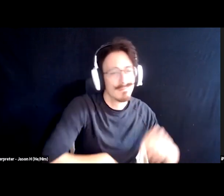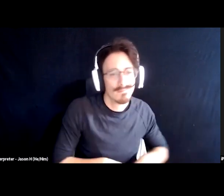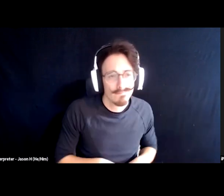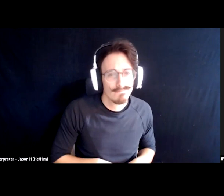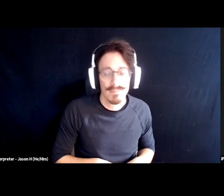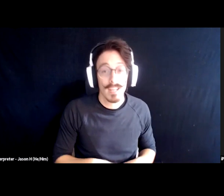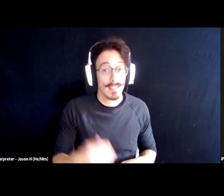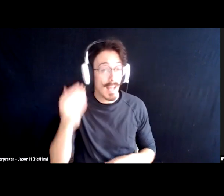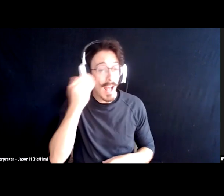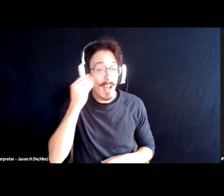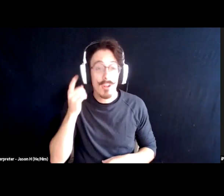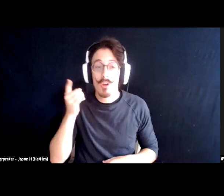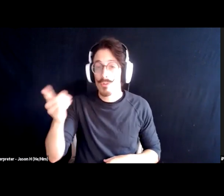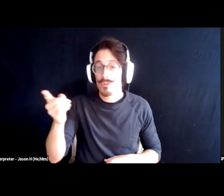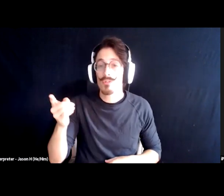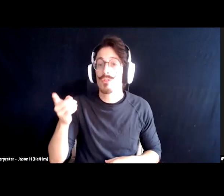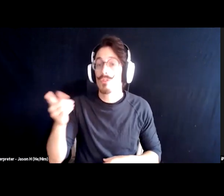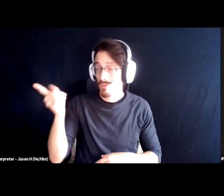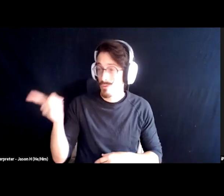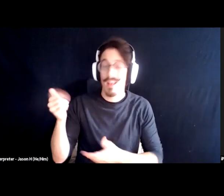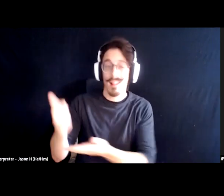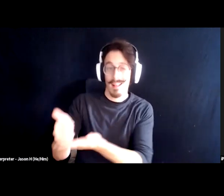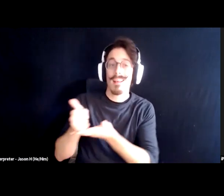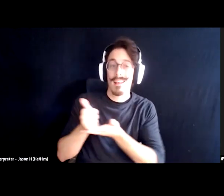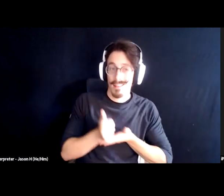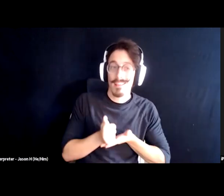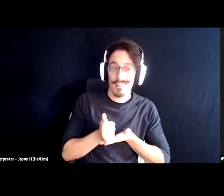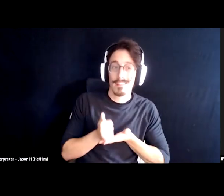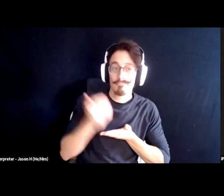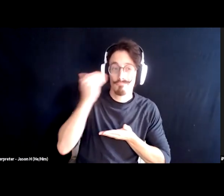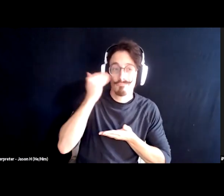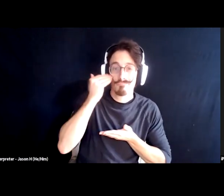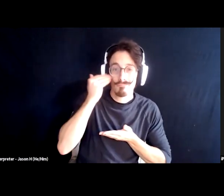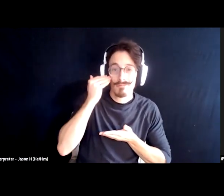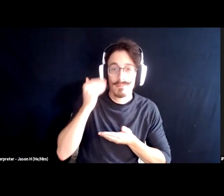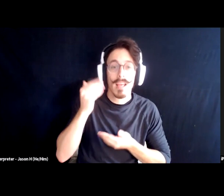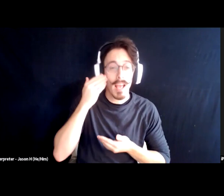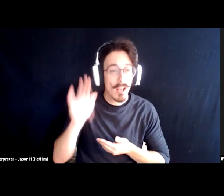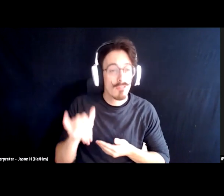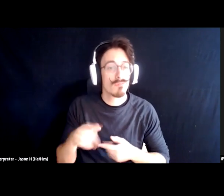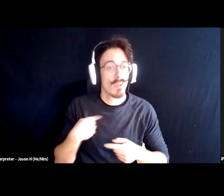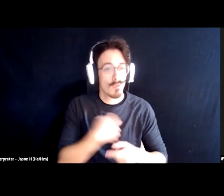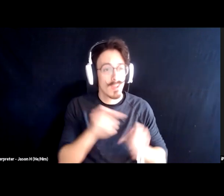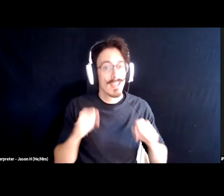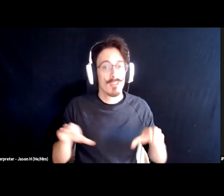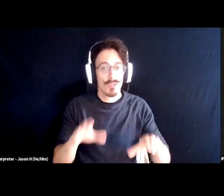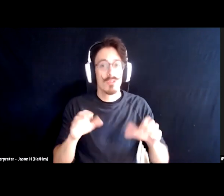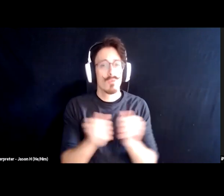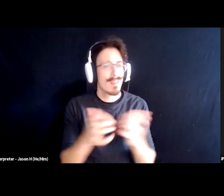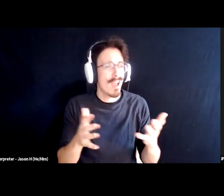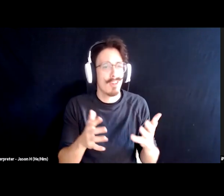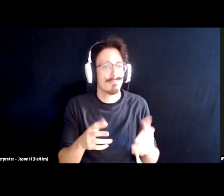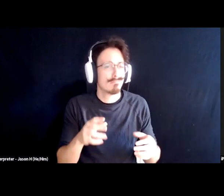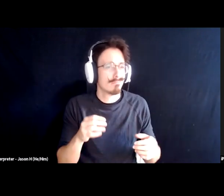i know you and him can help me out i know what we can do without a doubt